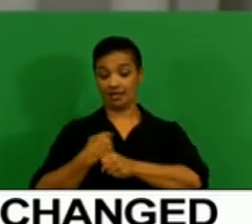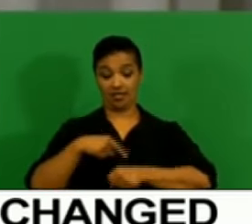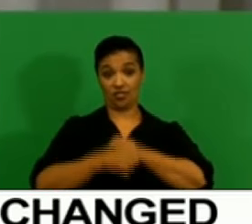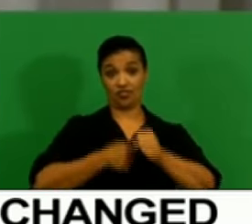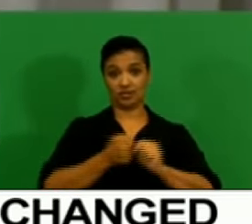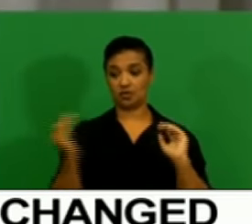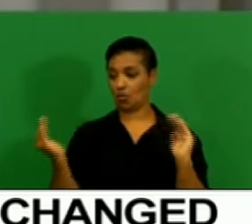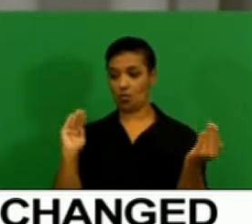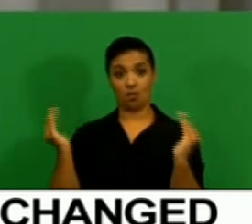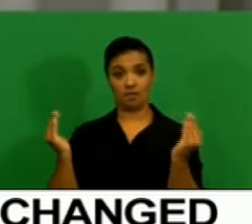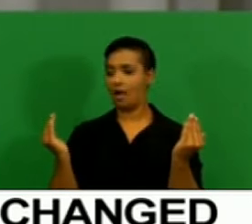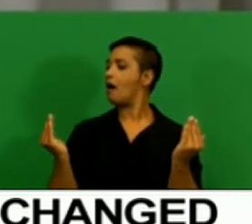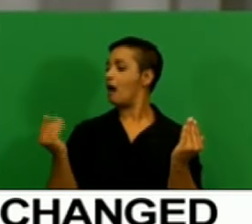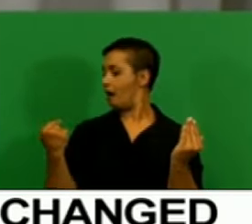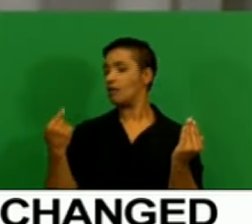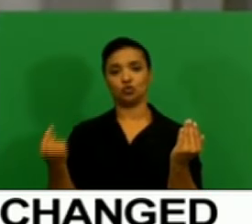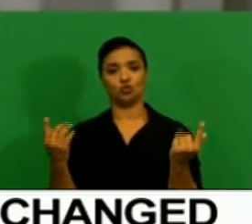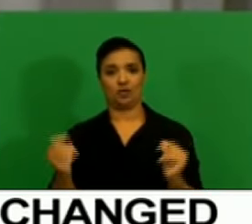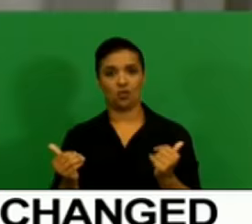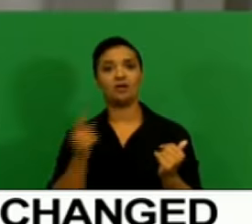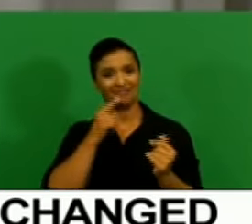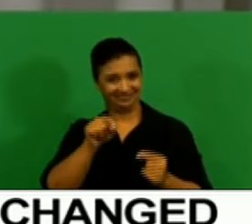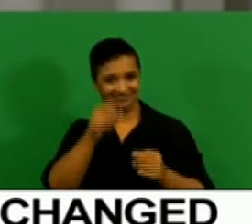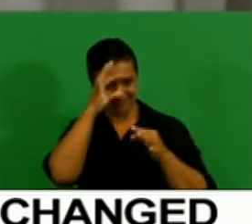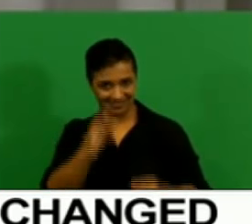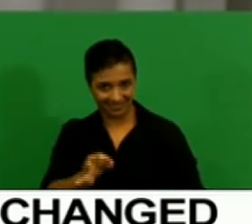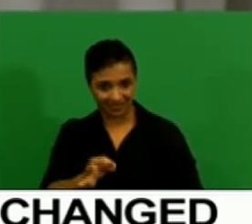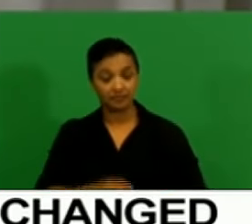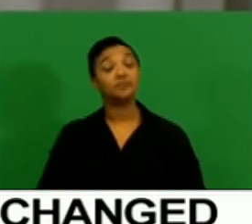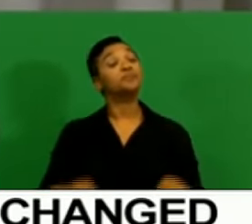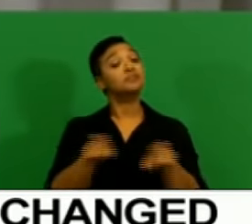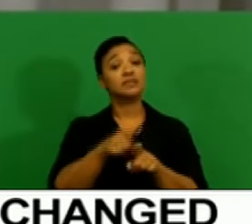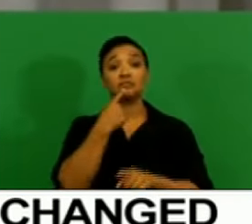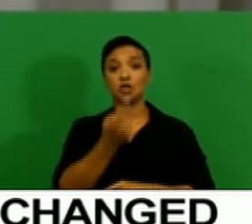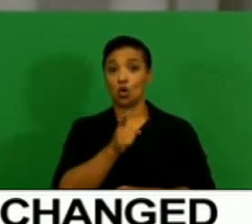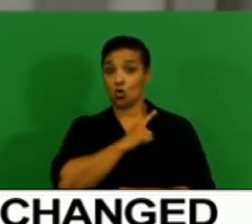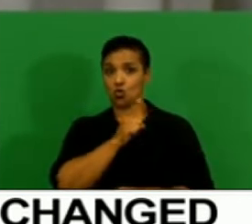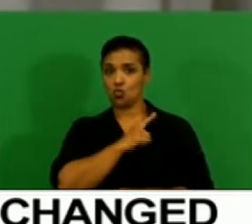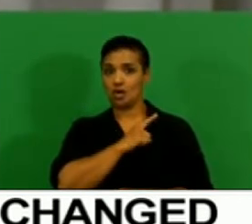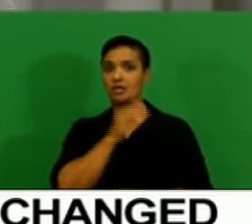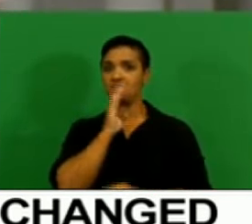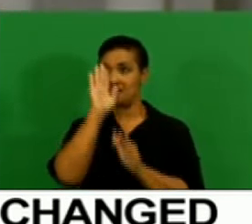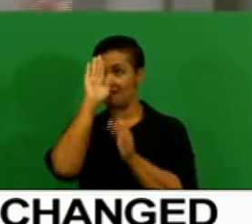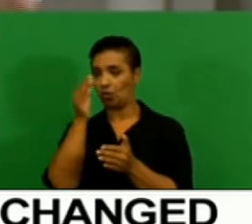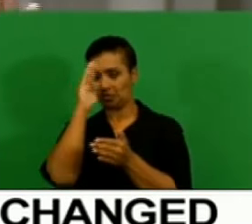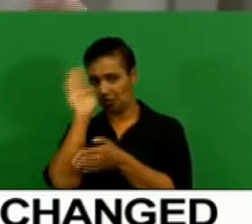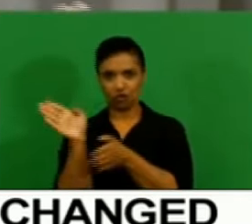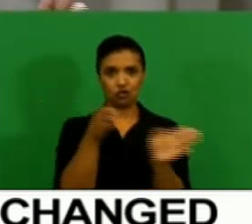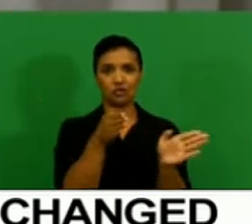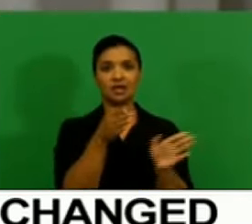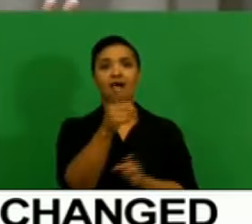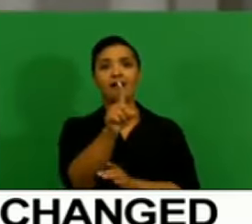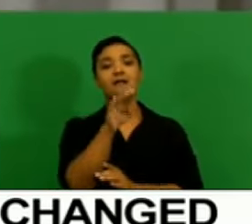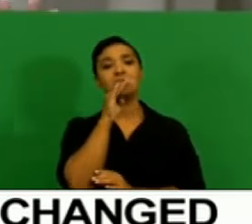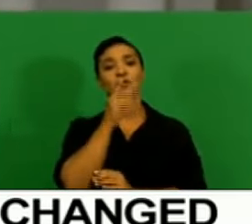figures. And you also said, why have you shortened our forecast? Our forecast is normally over a